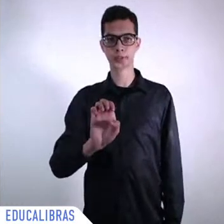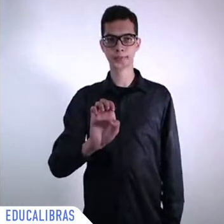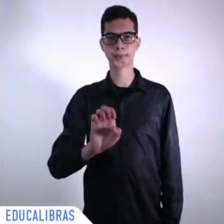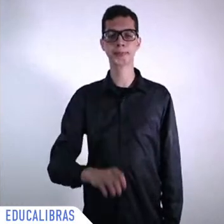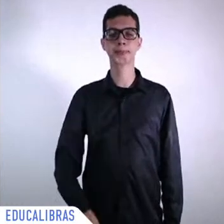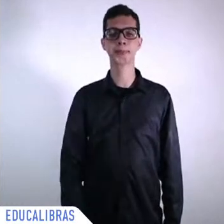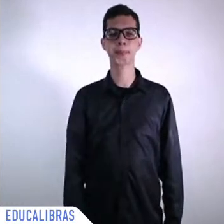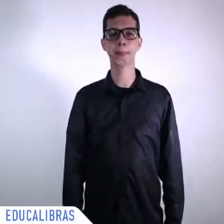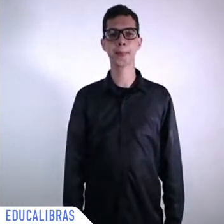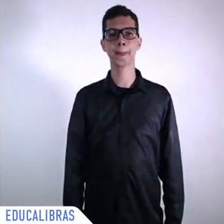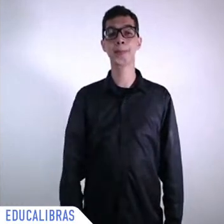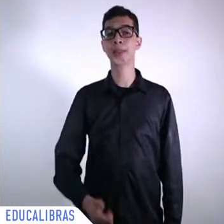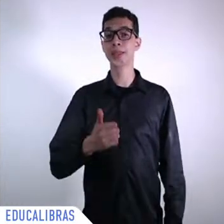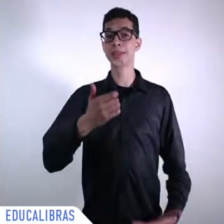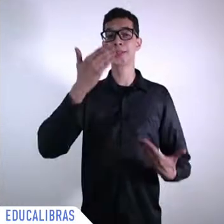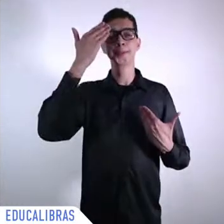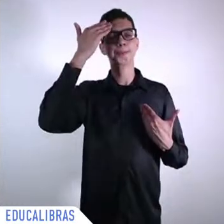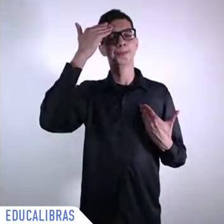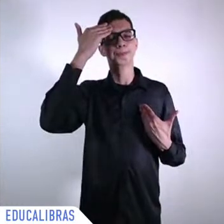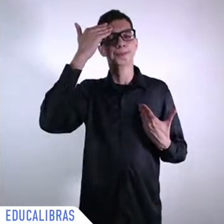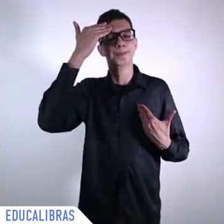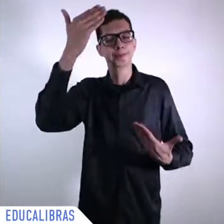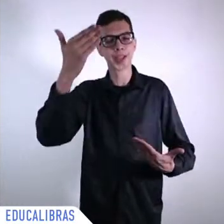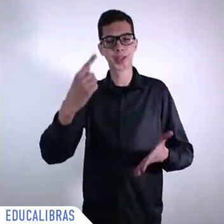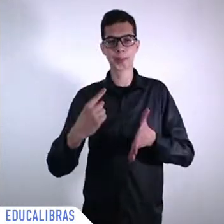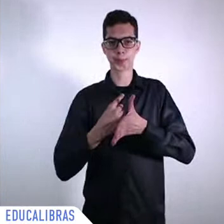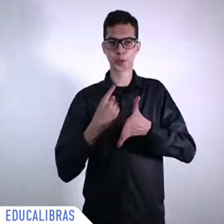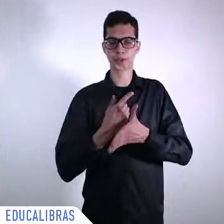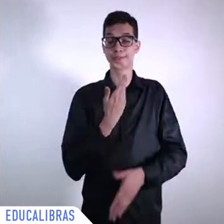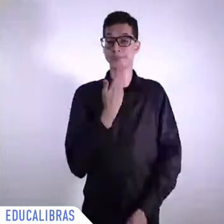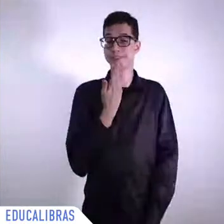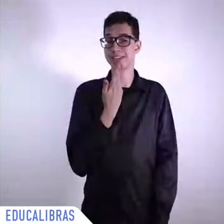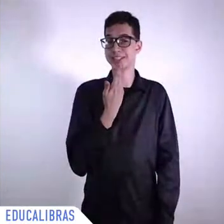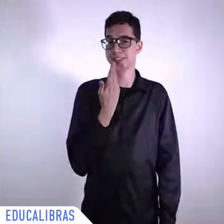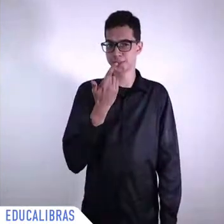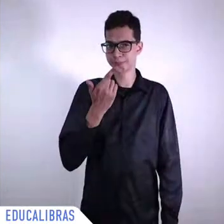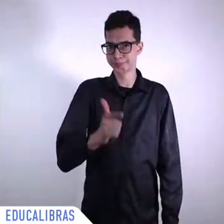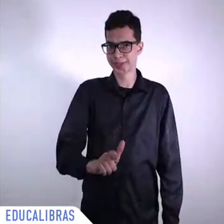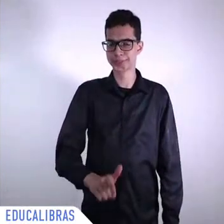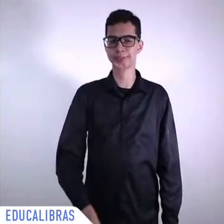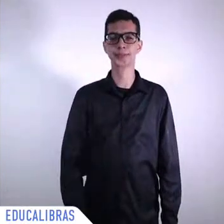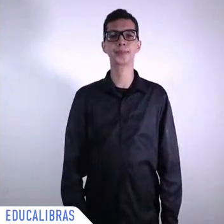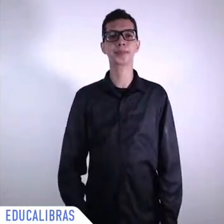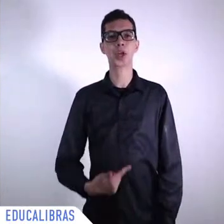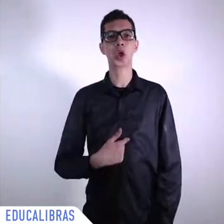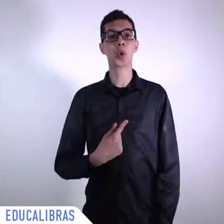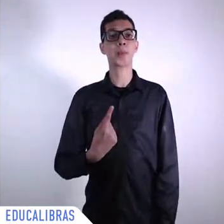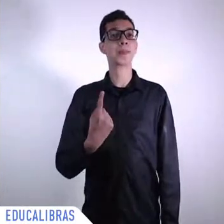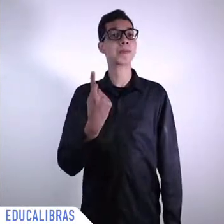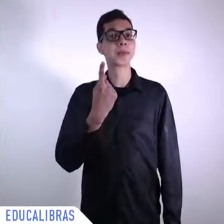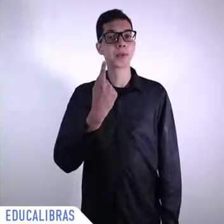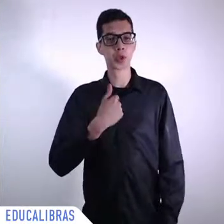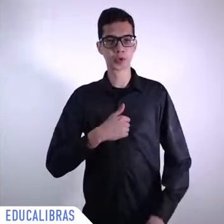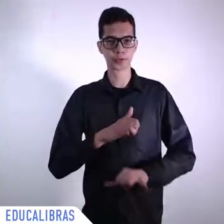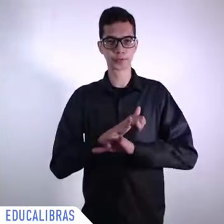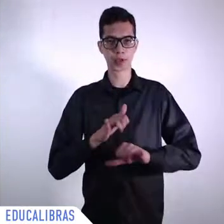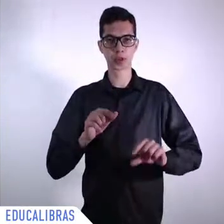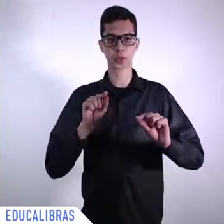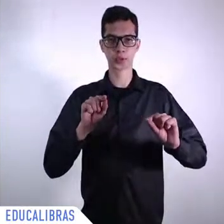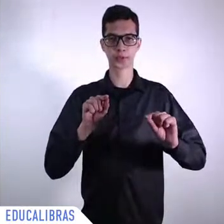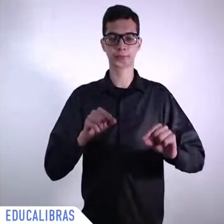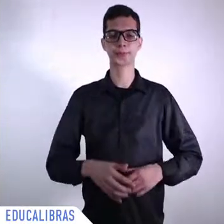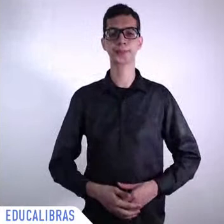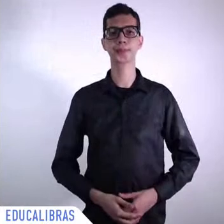first of all one thing is we need always to have in mind is what we mean by